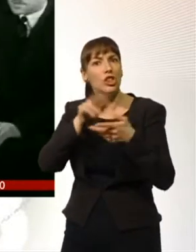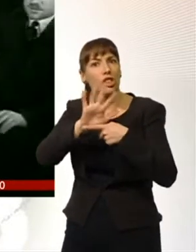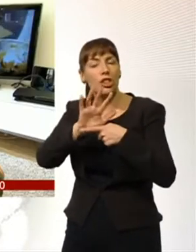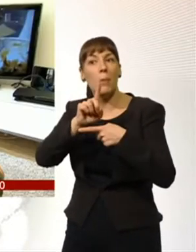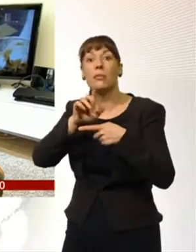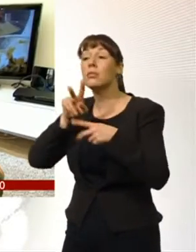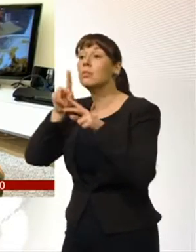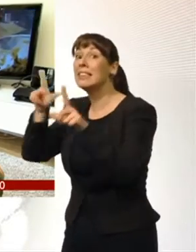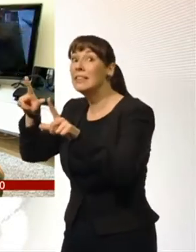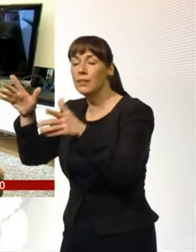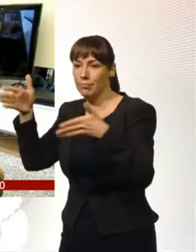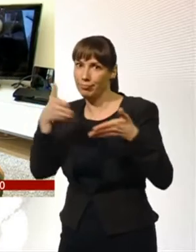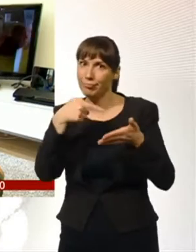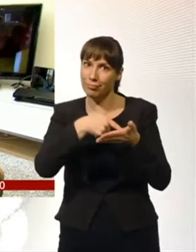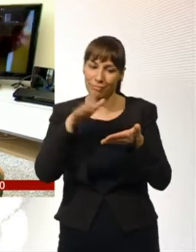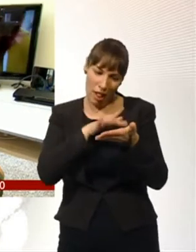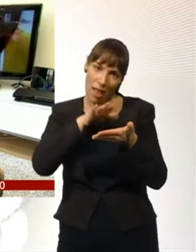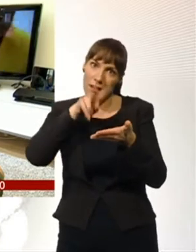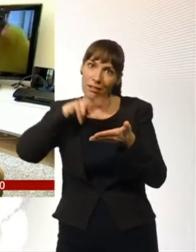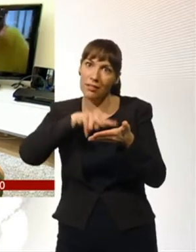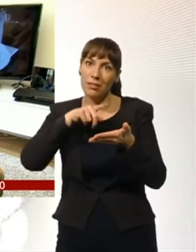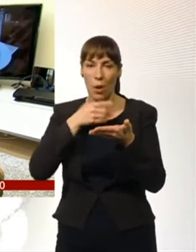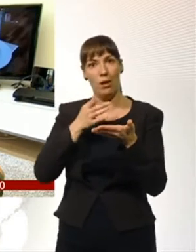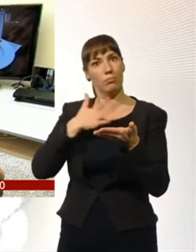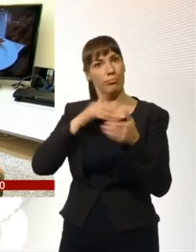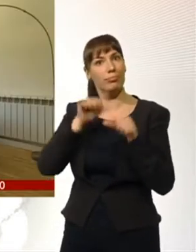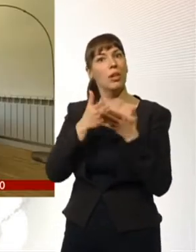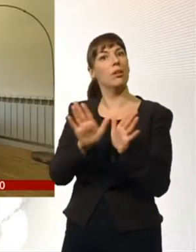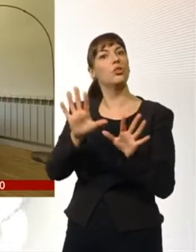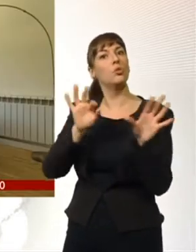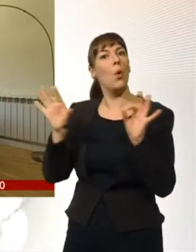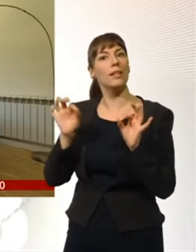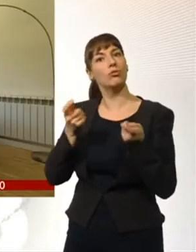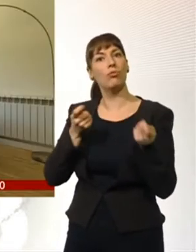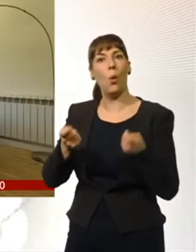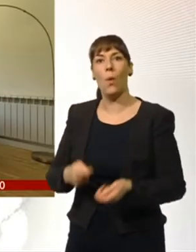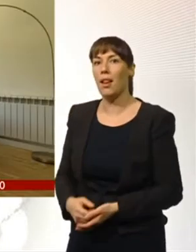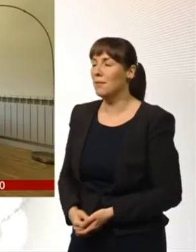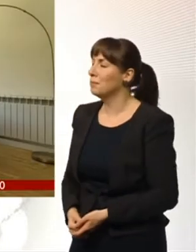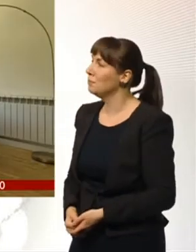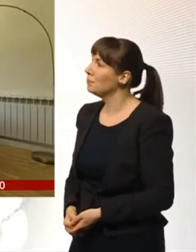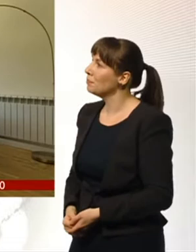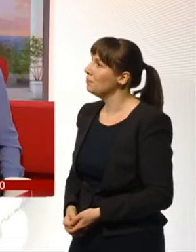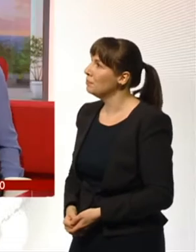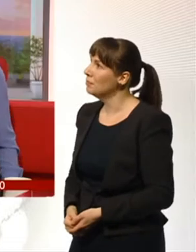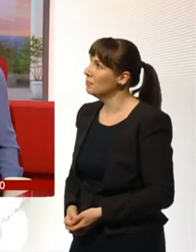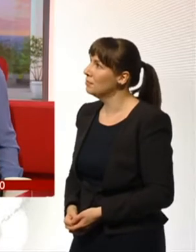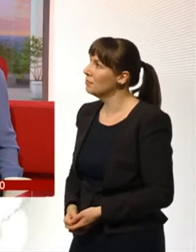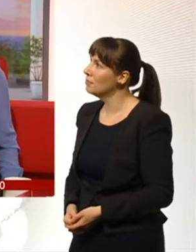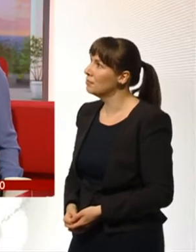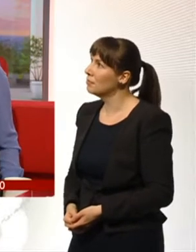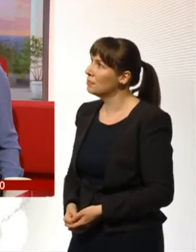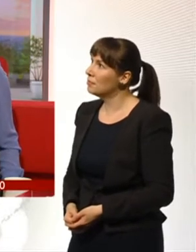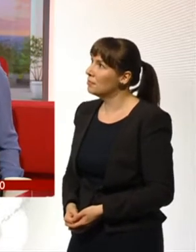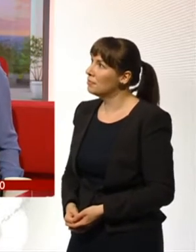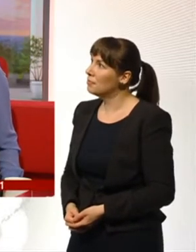demanding greater control over what they view and when. Rory Catlin-Jones, BBC News. Well, here with